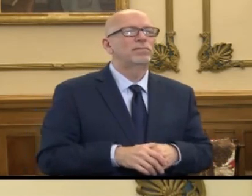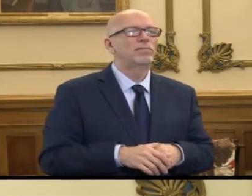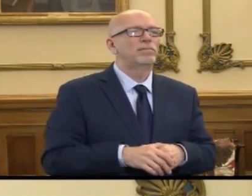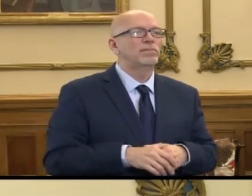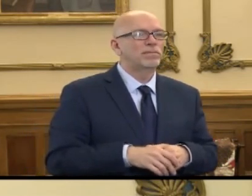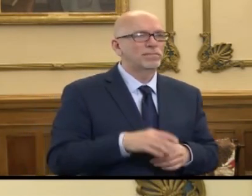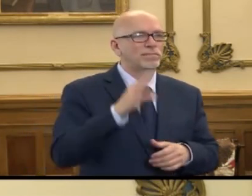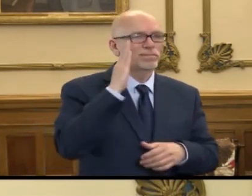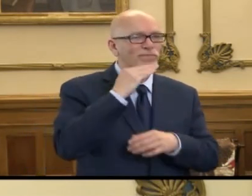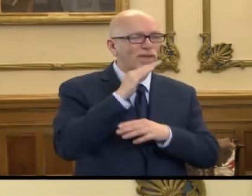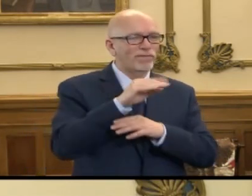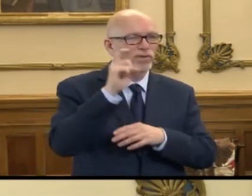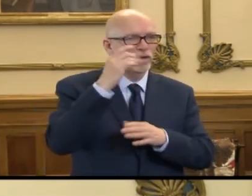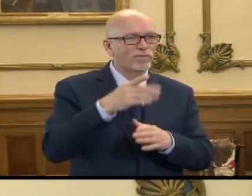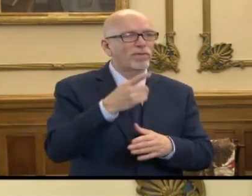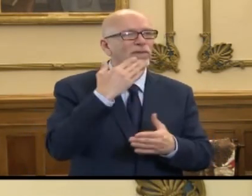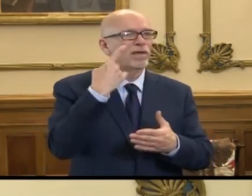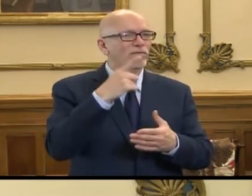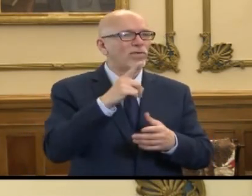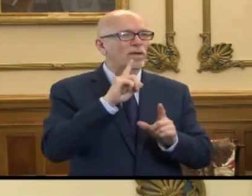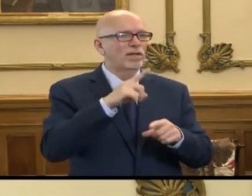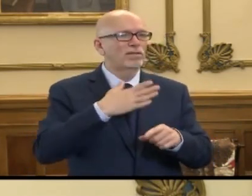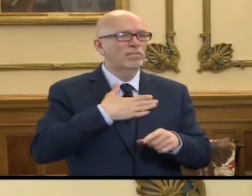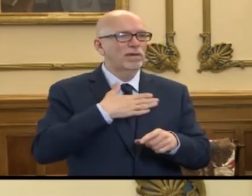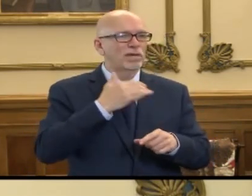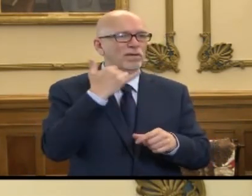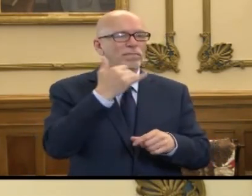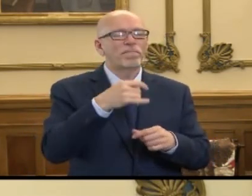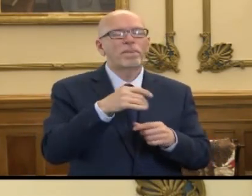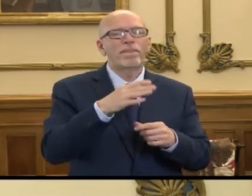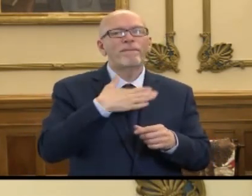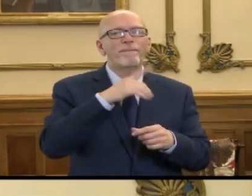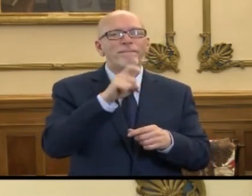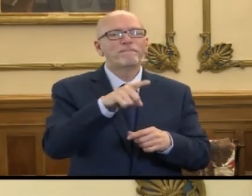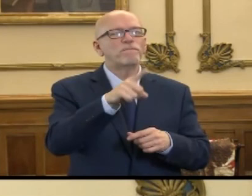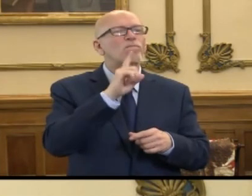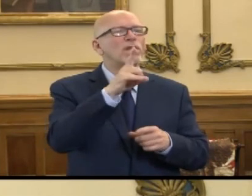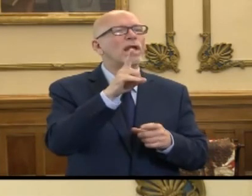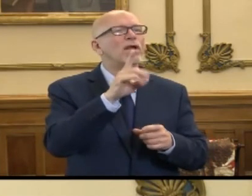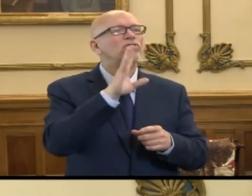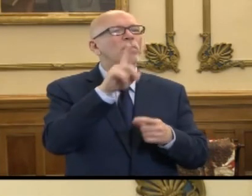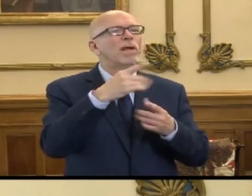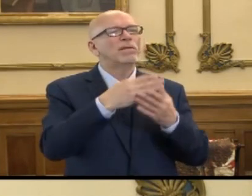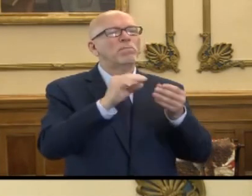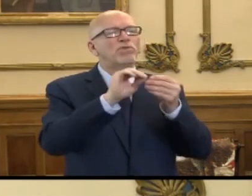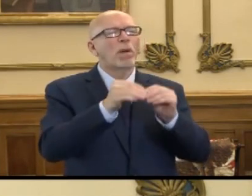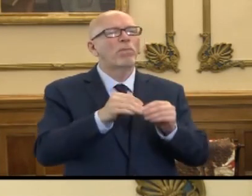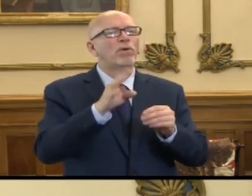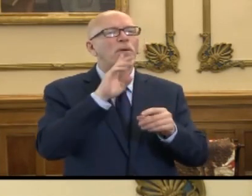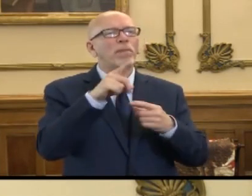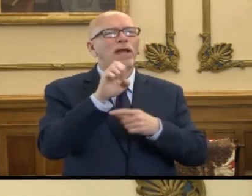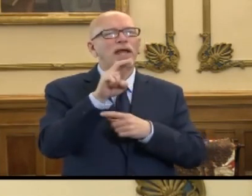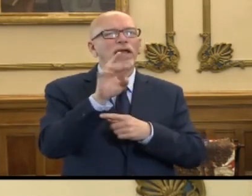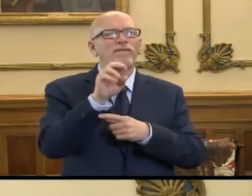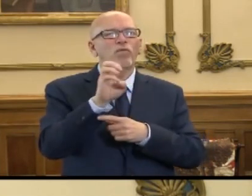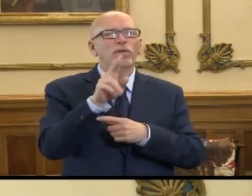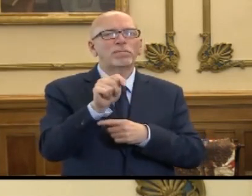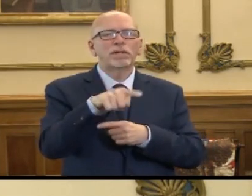Good afternoon, Governor. Thanks so much for taking my questions. You kind of breezed over a couple of numbers related to the enforcement.